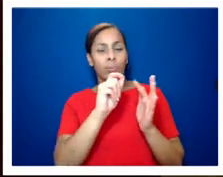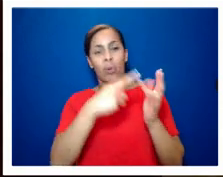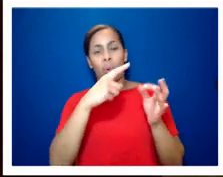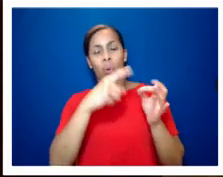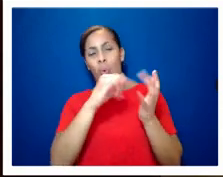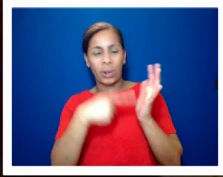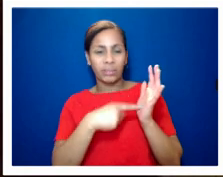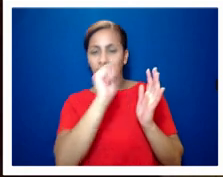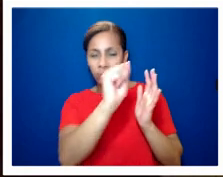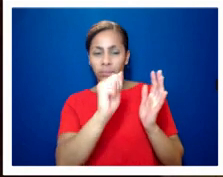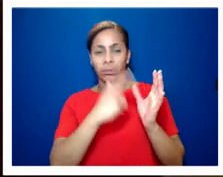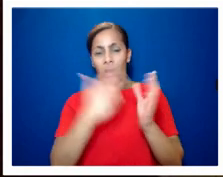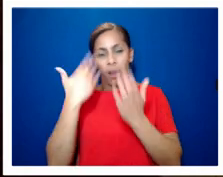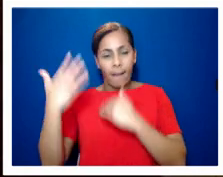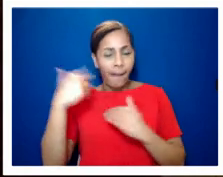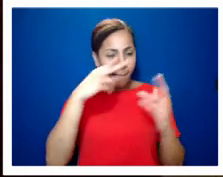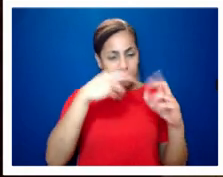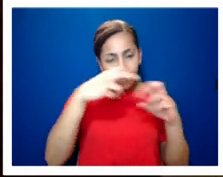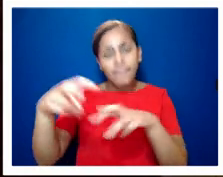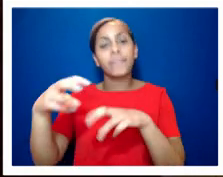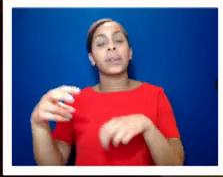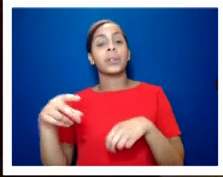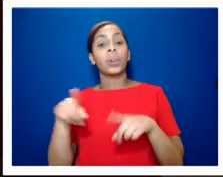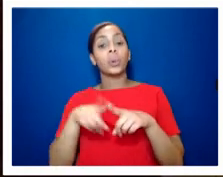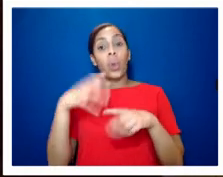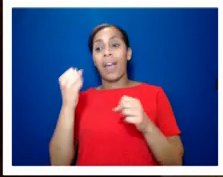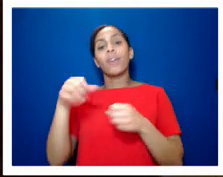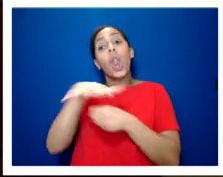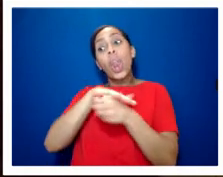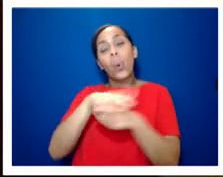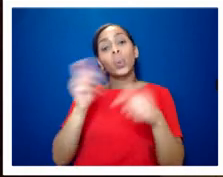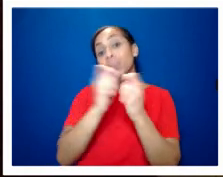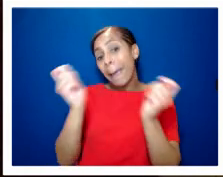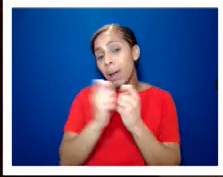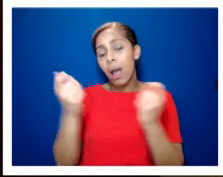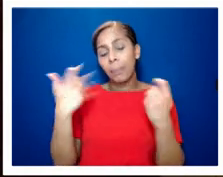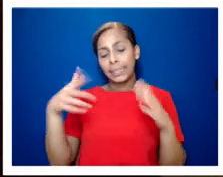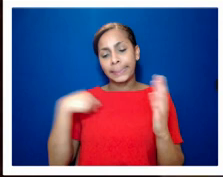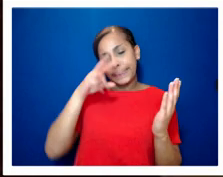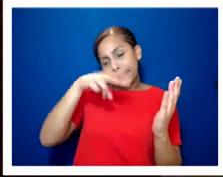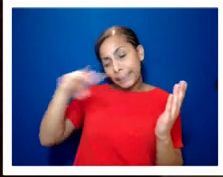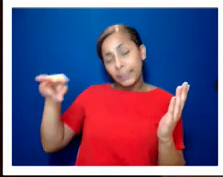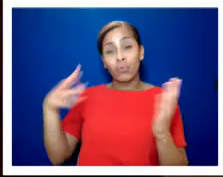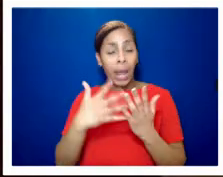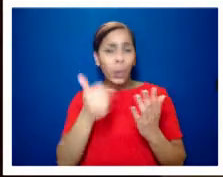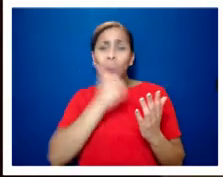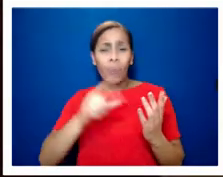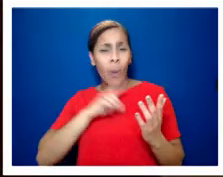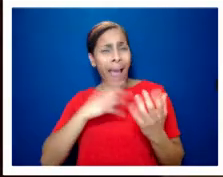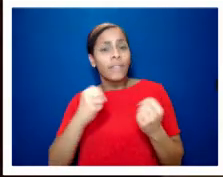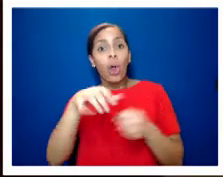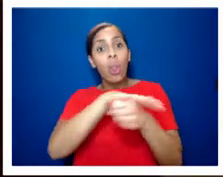press um and then i got another archive which was um local newspapers too which was incredibly useful because that told me about lots of local stories